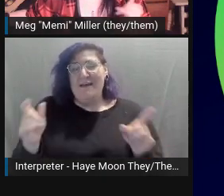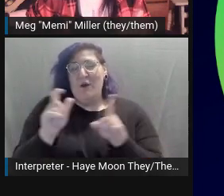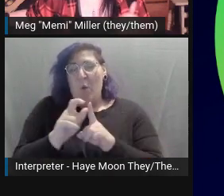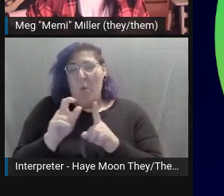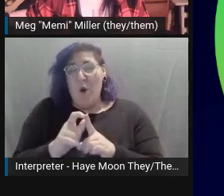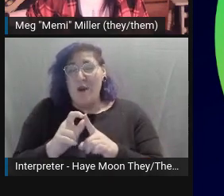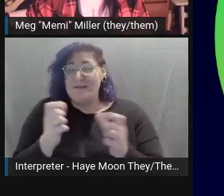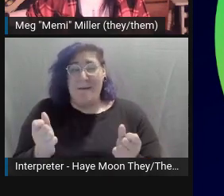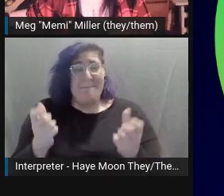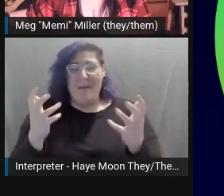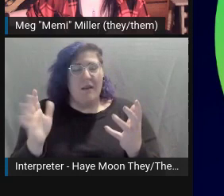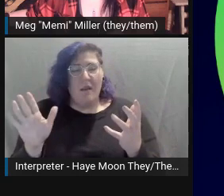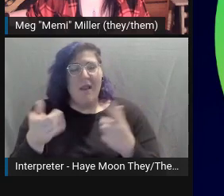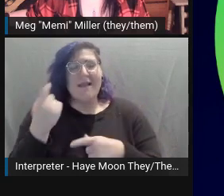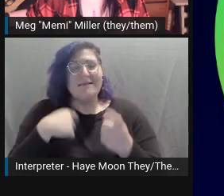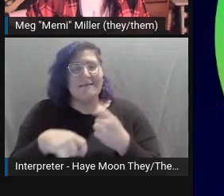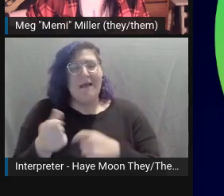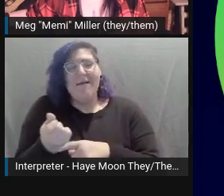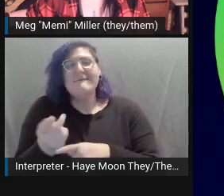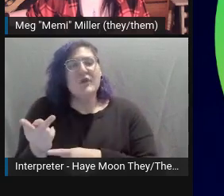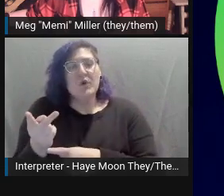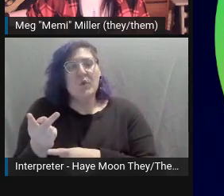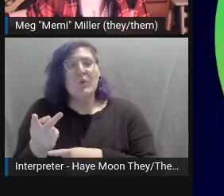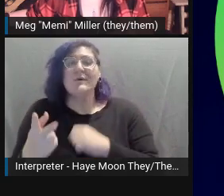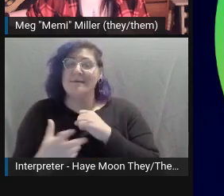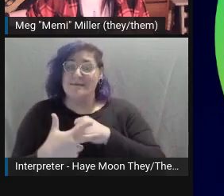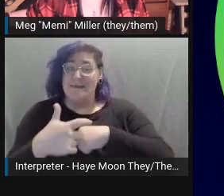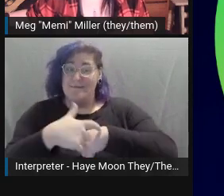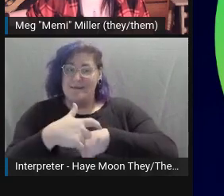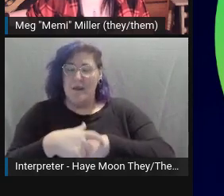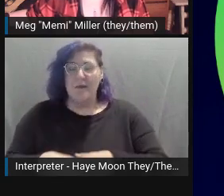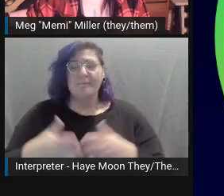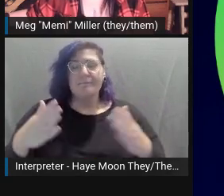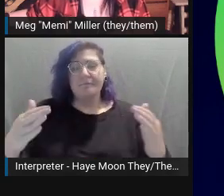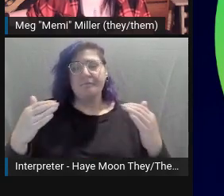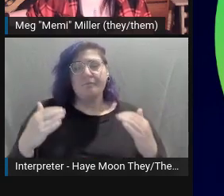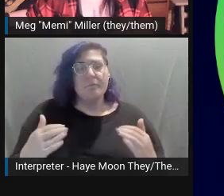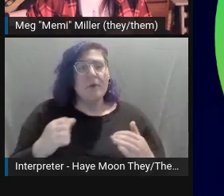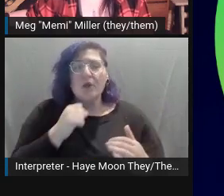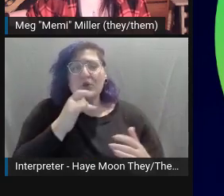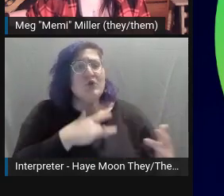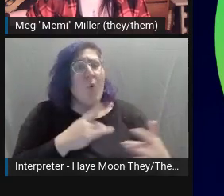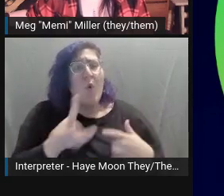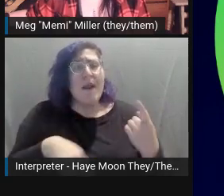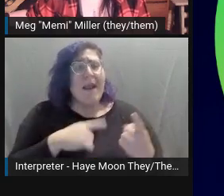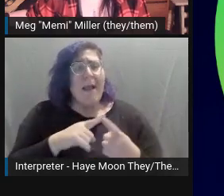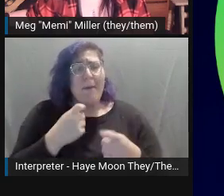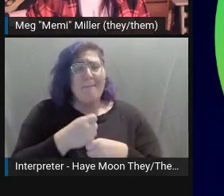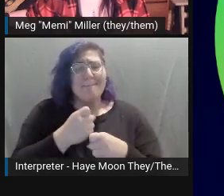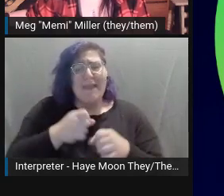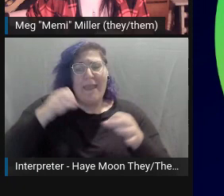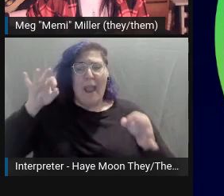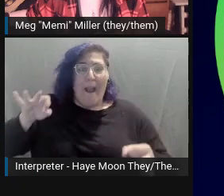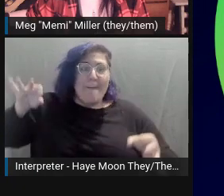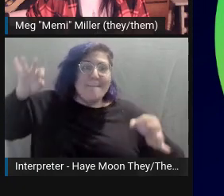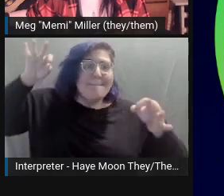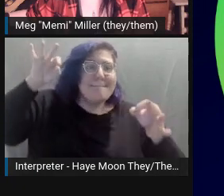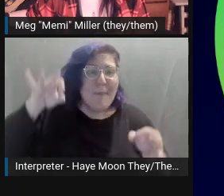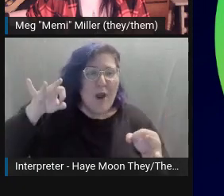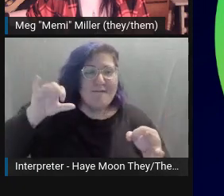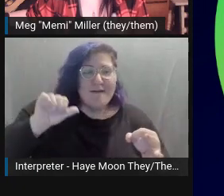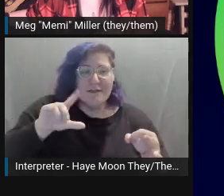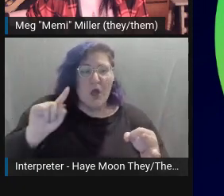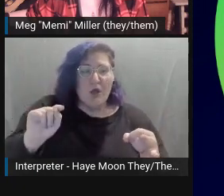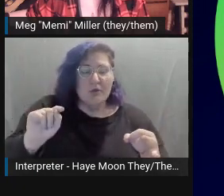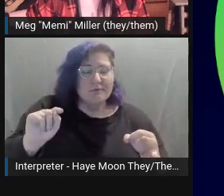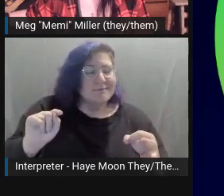Lastly, don't worry so much about creating the perfect alt text because it doesn't exist. Everyone perceives things differently and will interpret